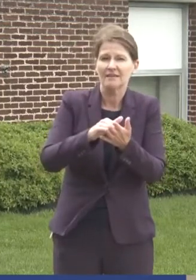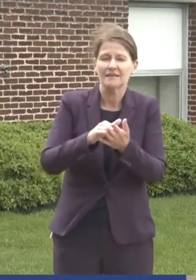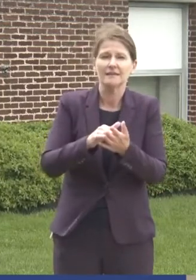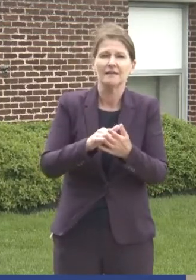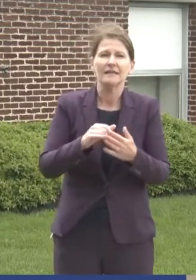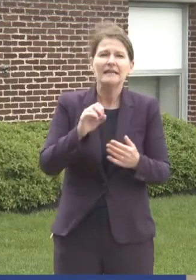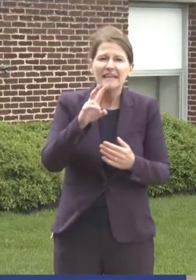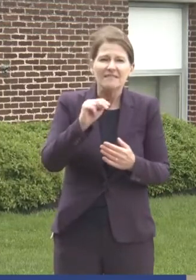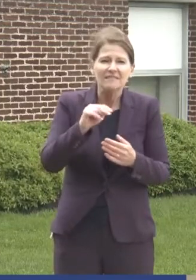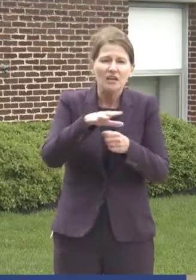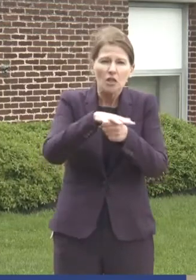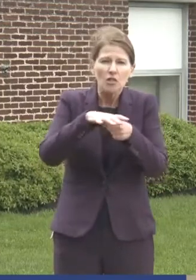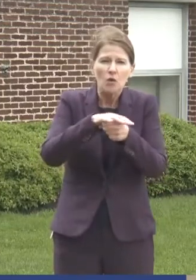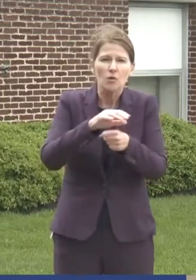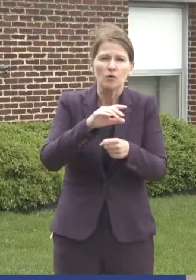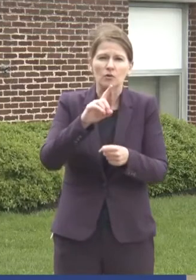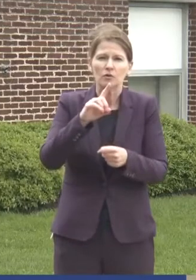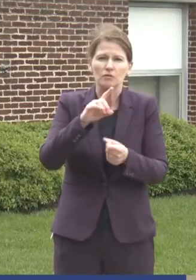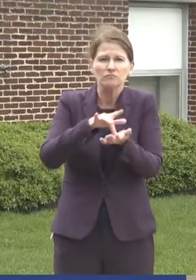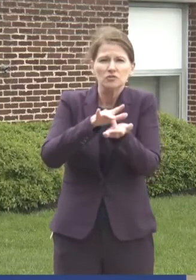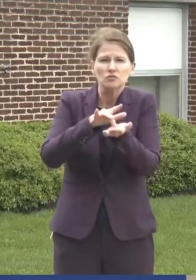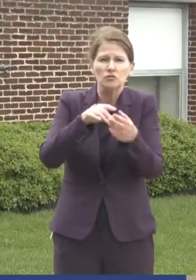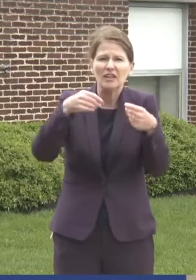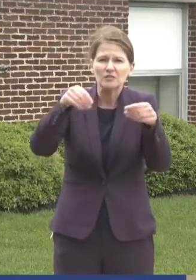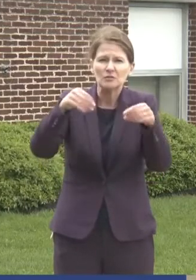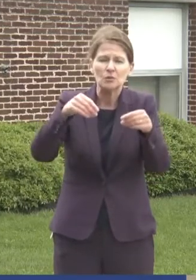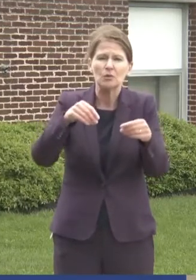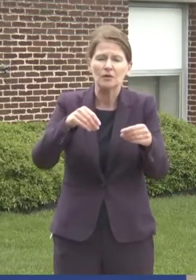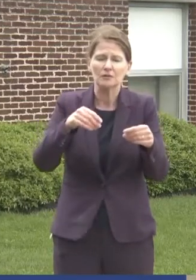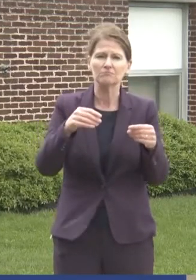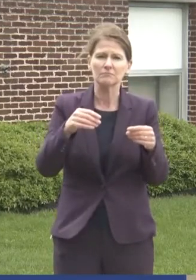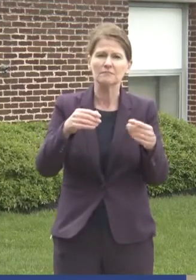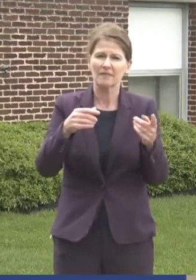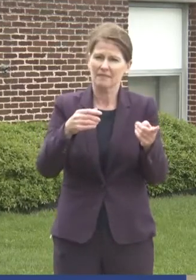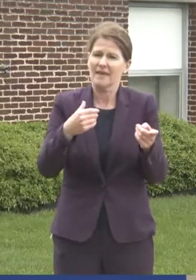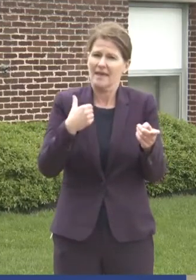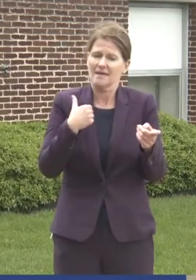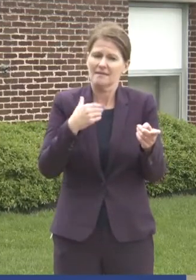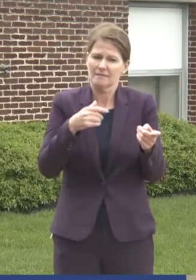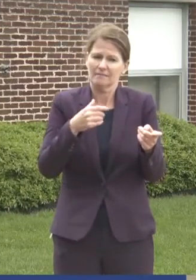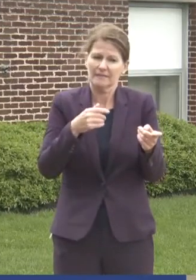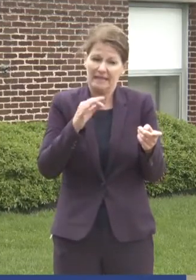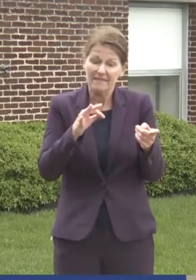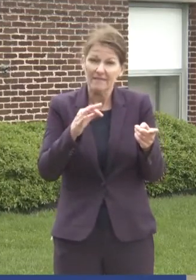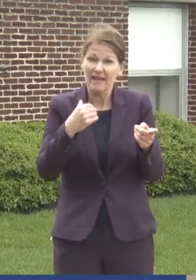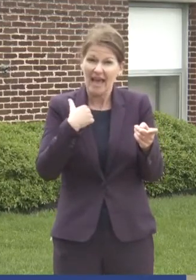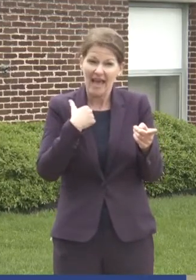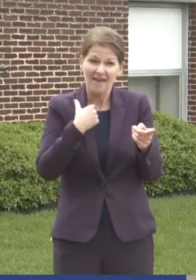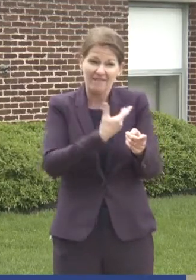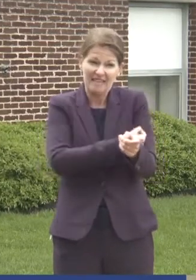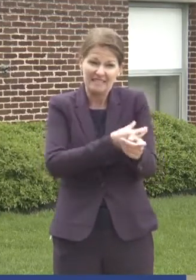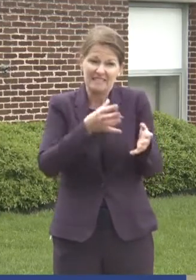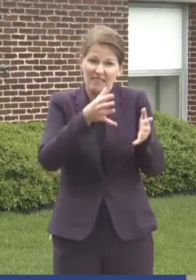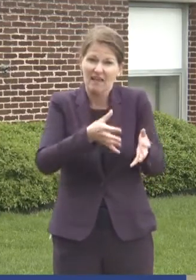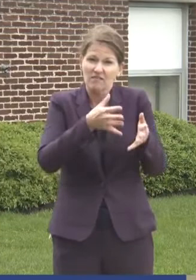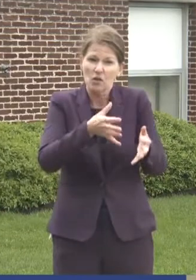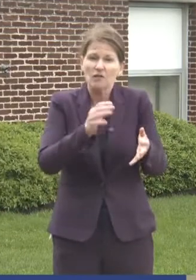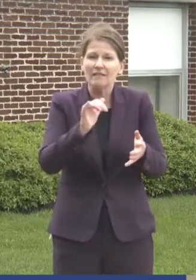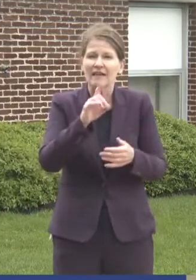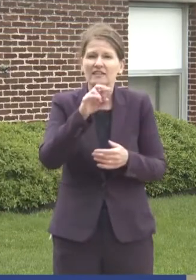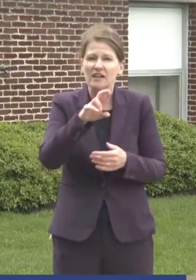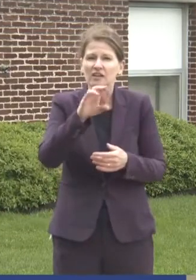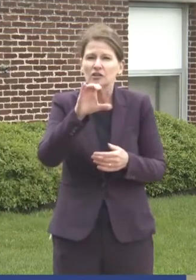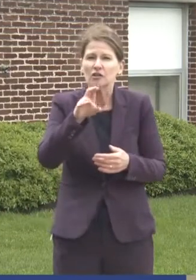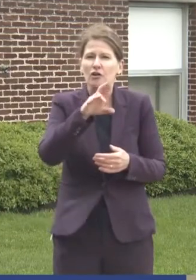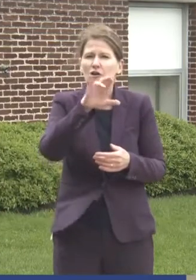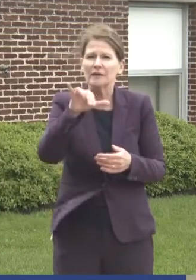our local drugstore pharmacy has has been if they have vaccines left over, just like Dr